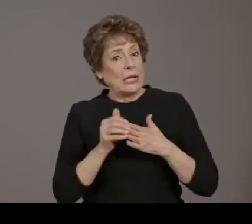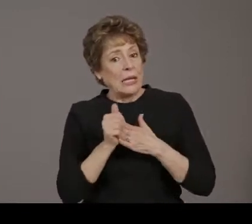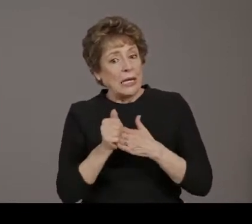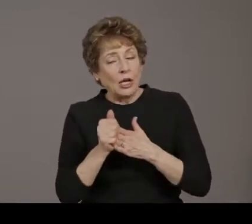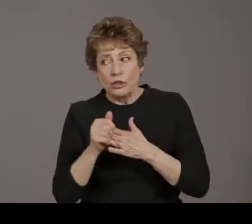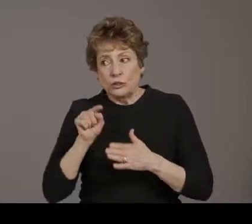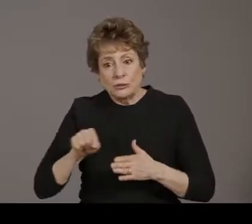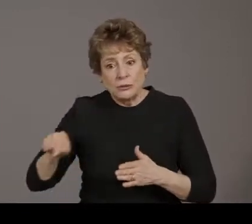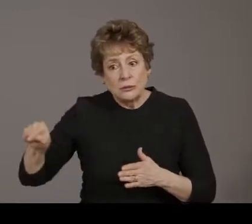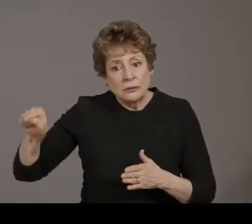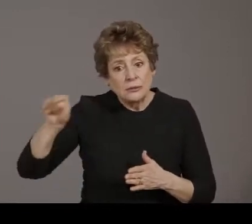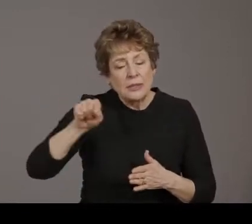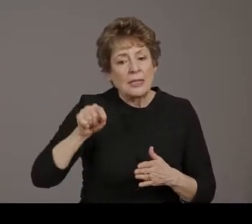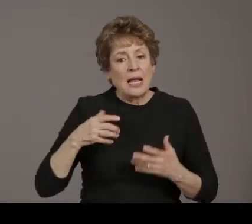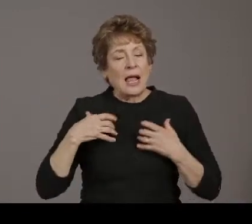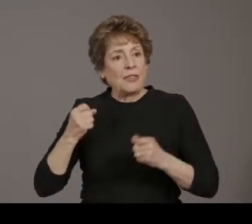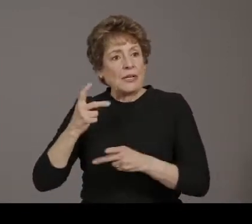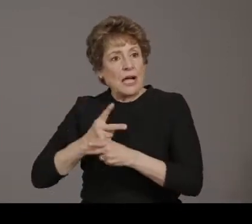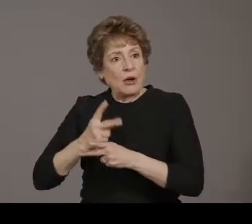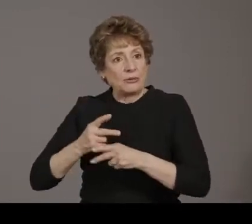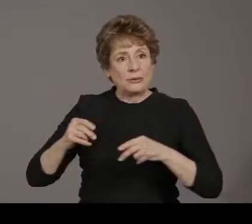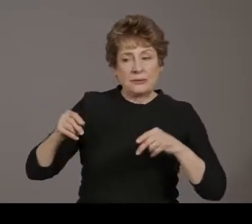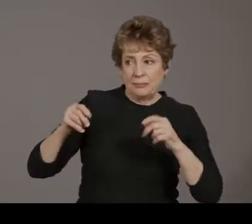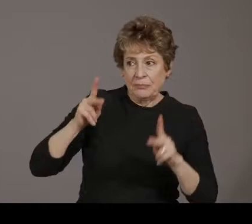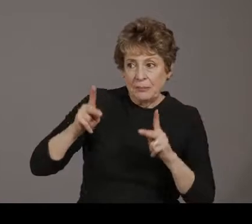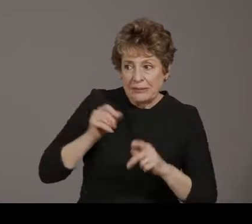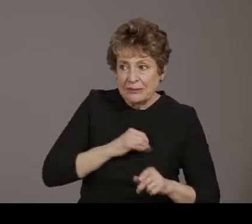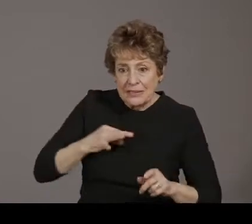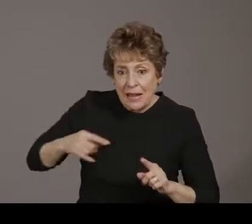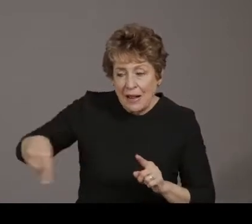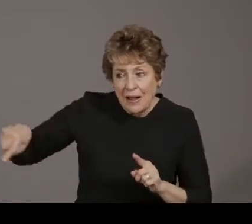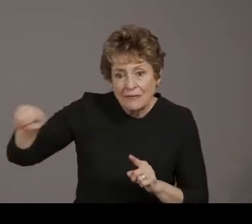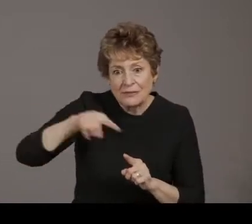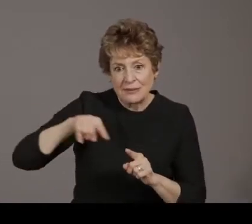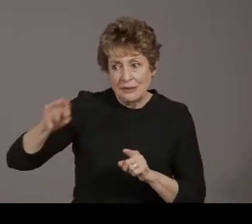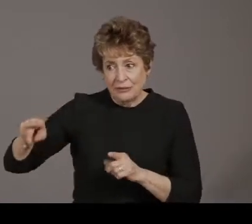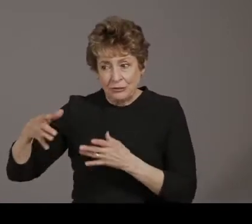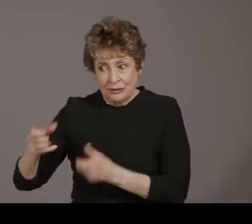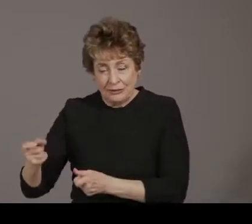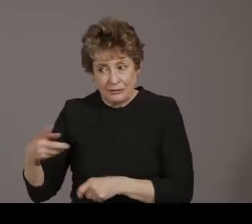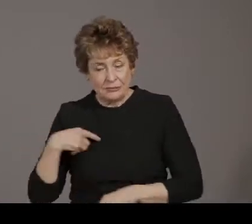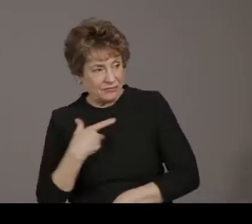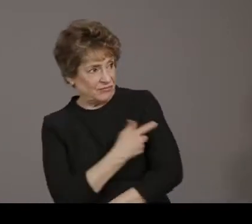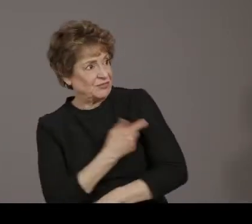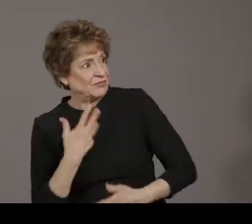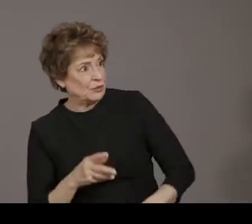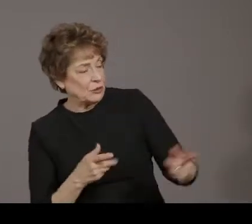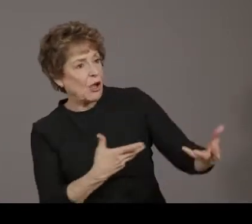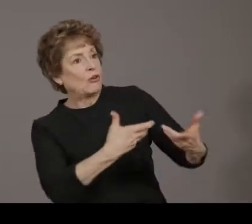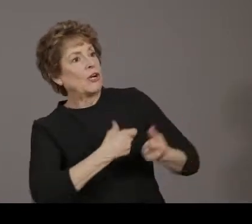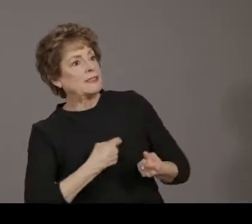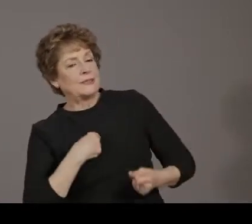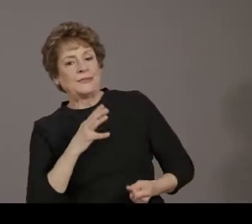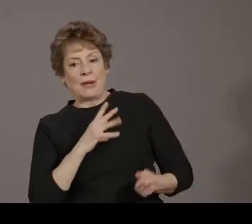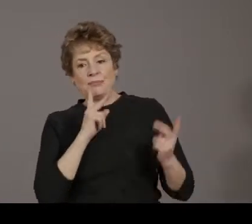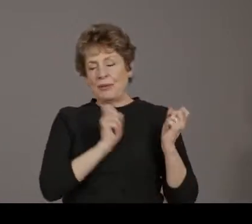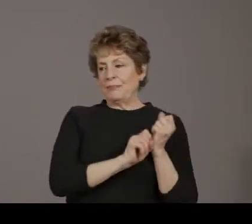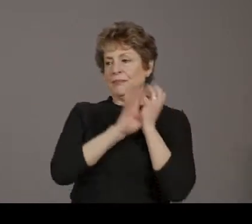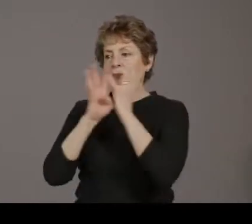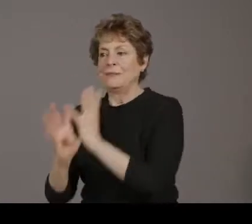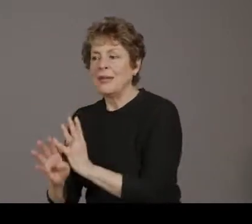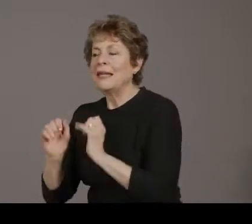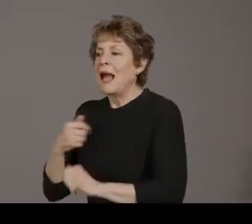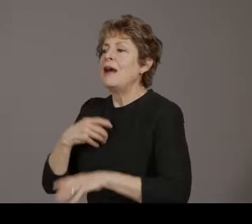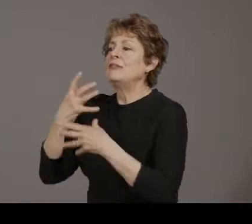or other individuals that they trusted who had already received the vaccine. So here you can see Regina via who